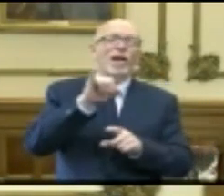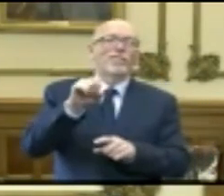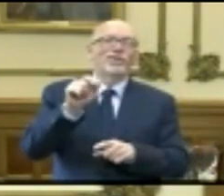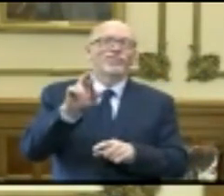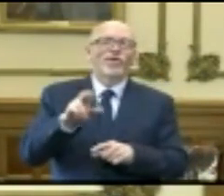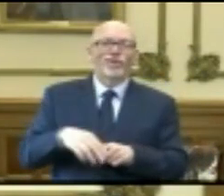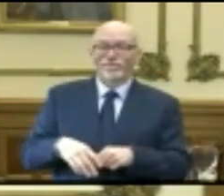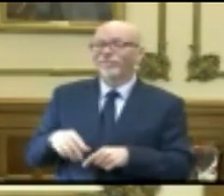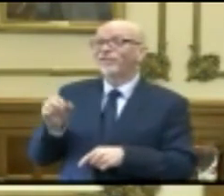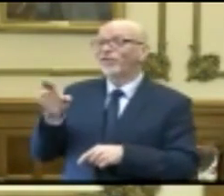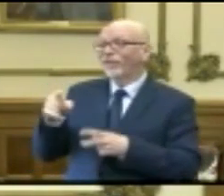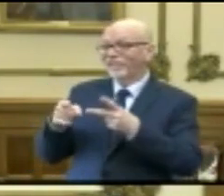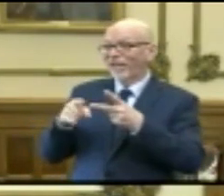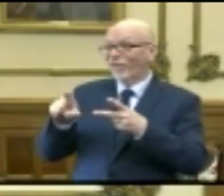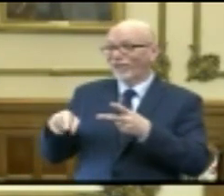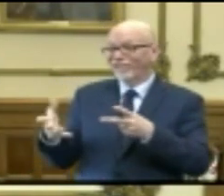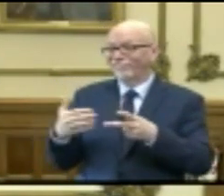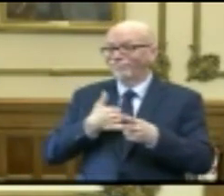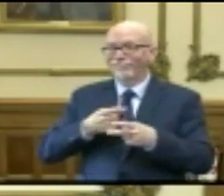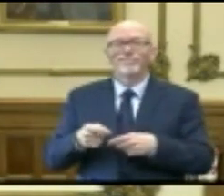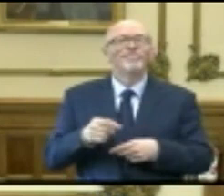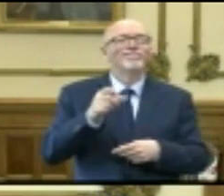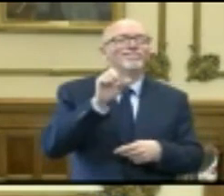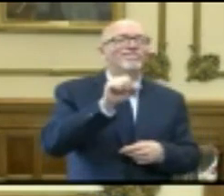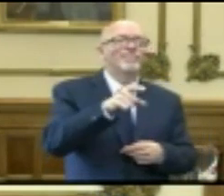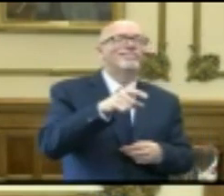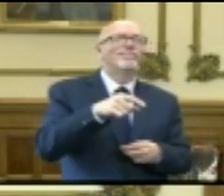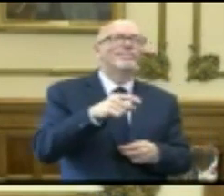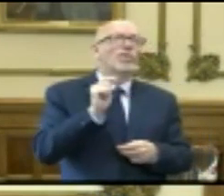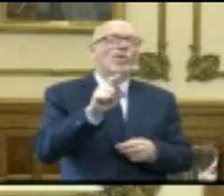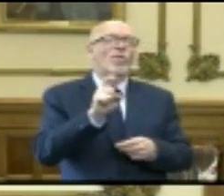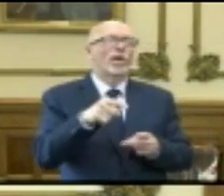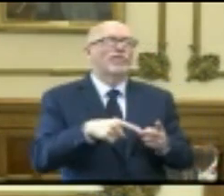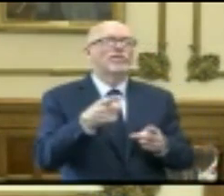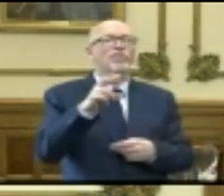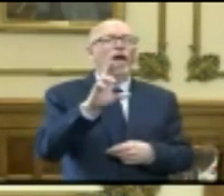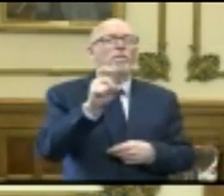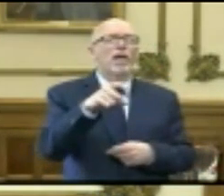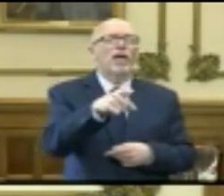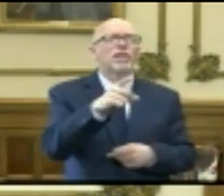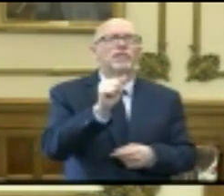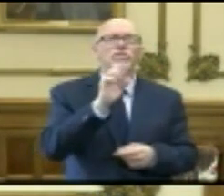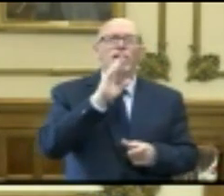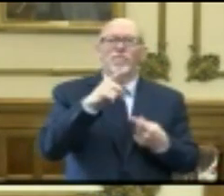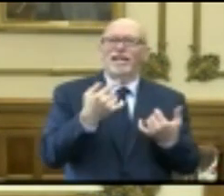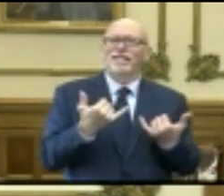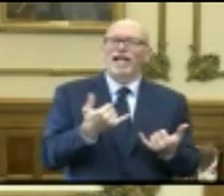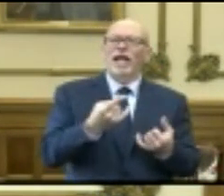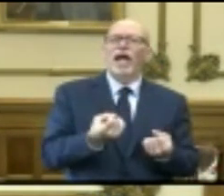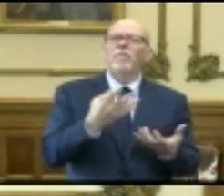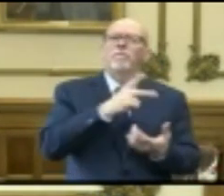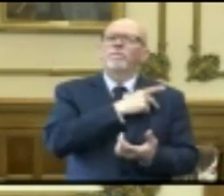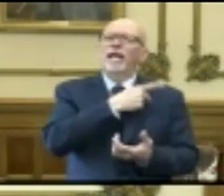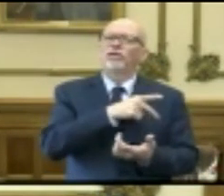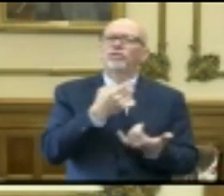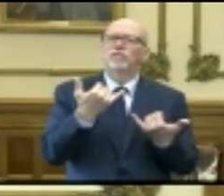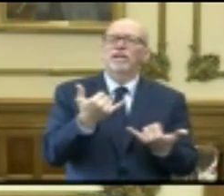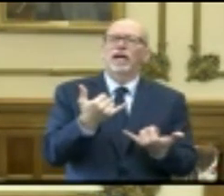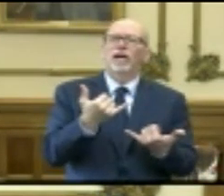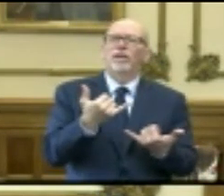Sherry, number two. Thank you. I think it's a quick question. Dr. Botts, can you talk about right now how many patients are